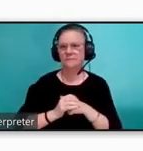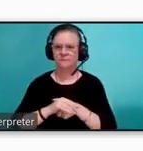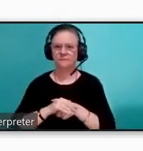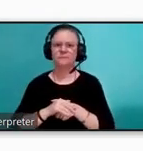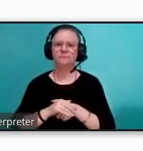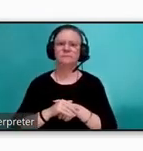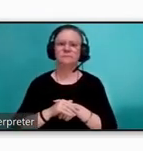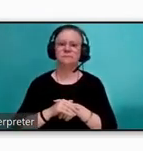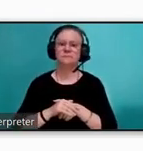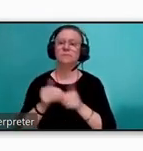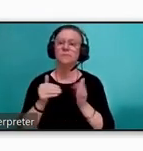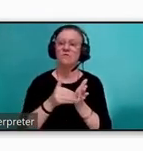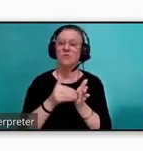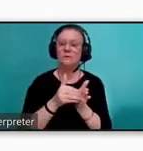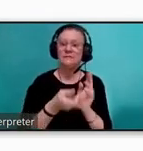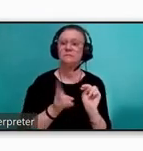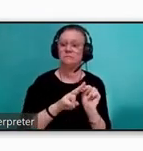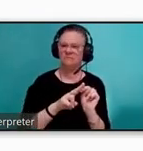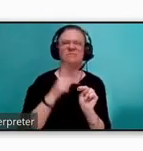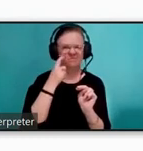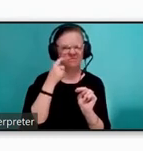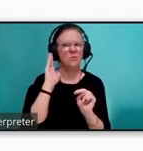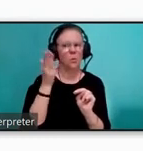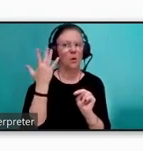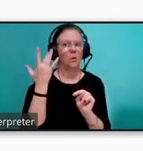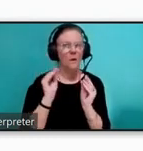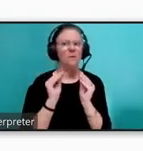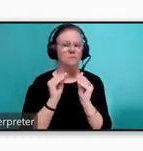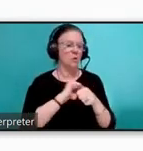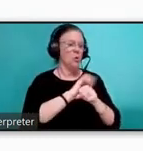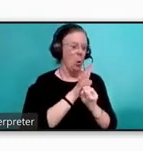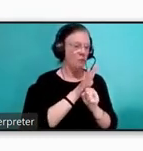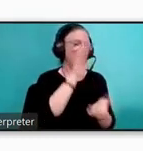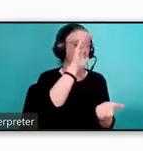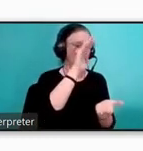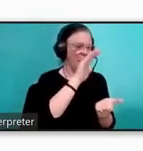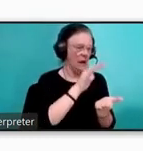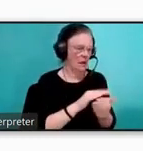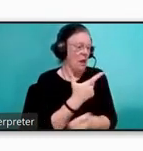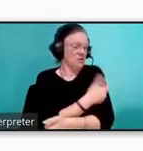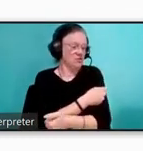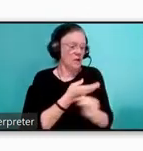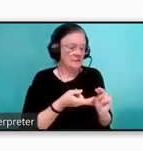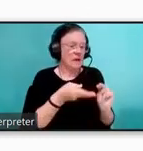Increase in frequency will likely occur as Tarta transitions to post-COVID-19 emergency service.